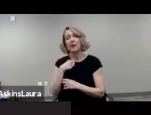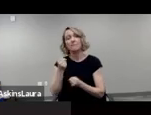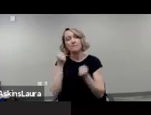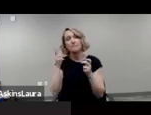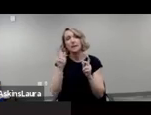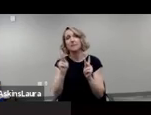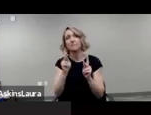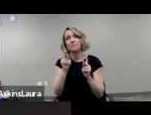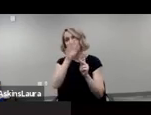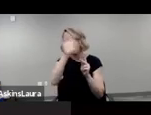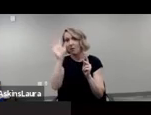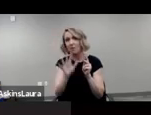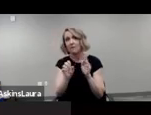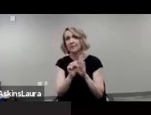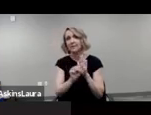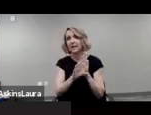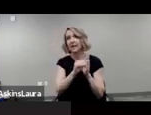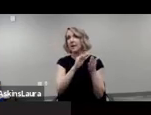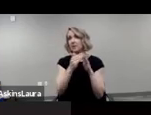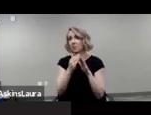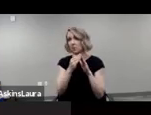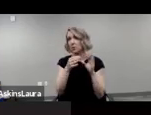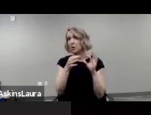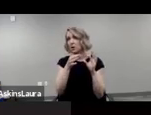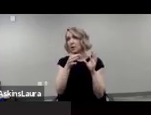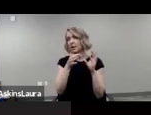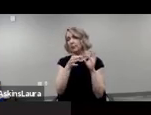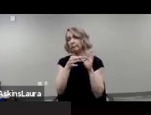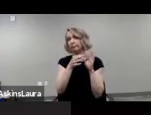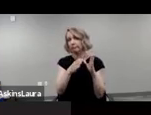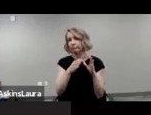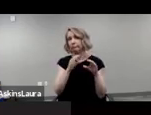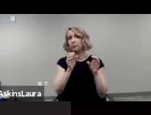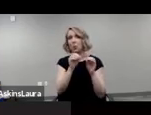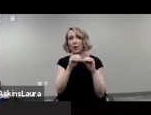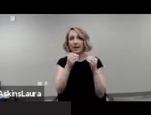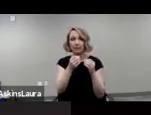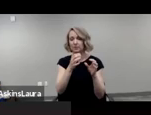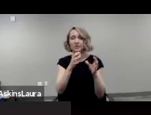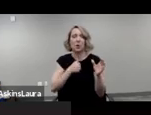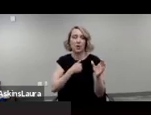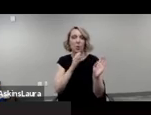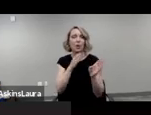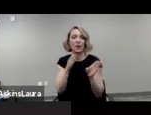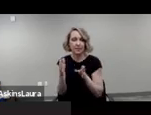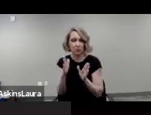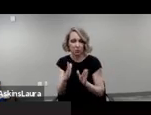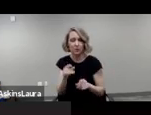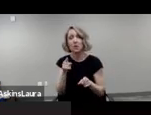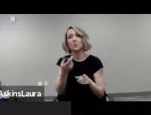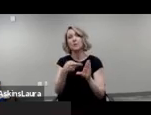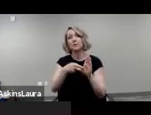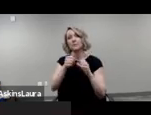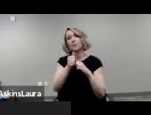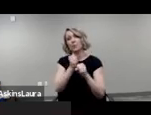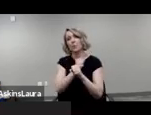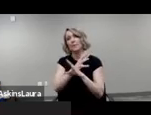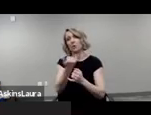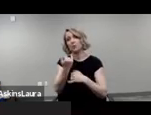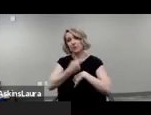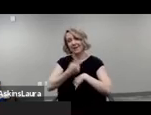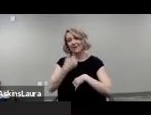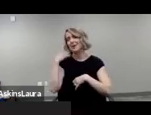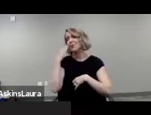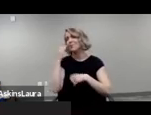from across the state and community organizers participating in today's webinar and i know that many of them have been working